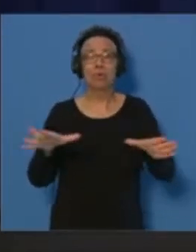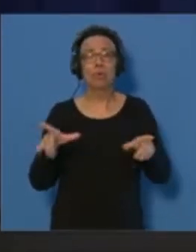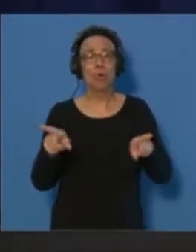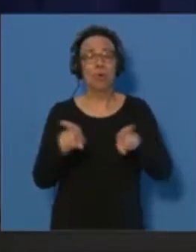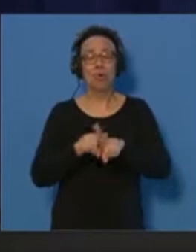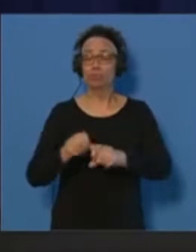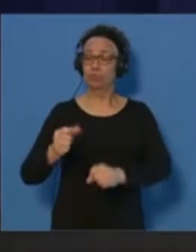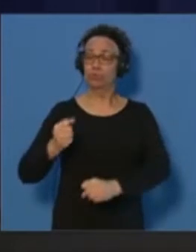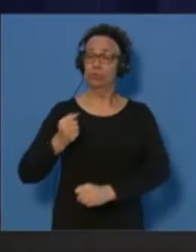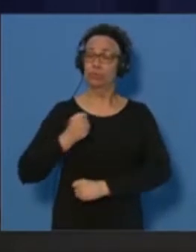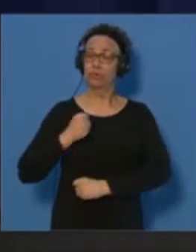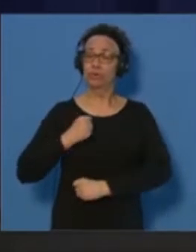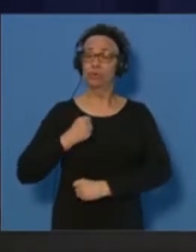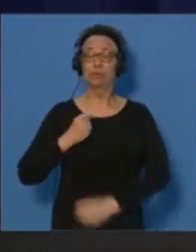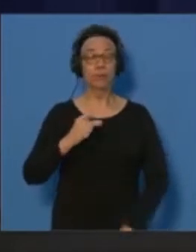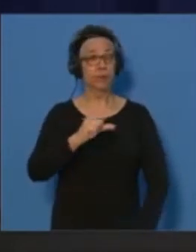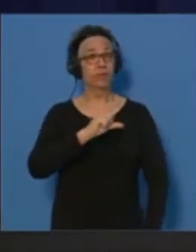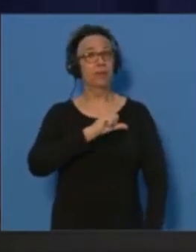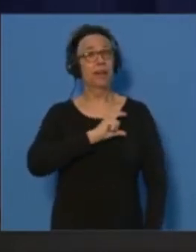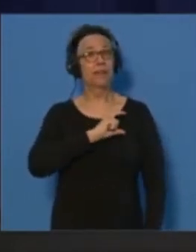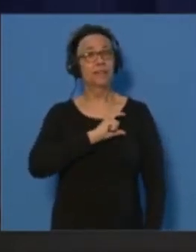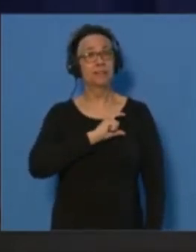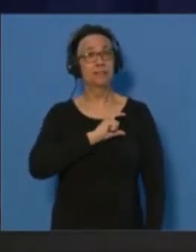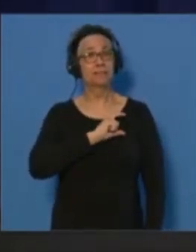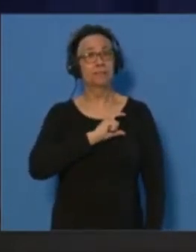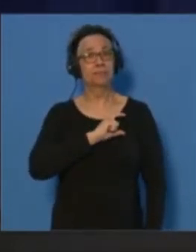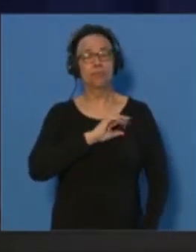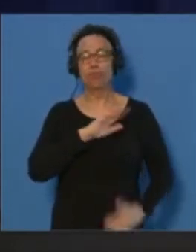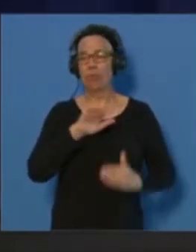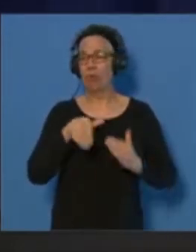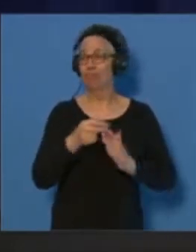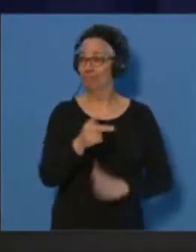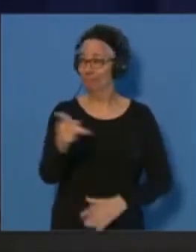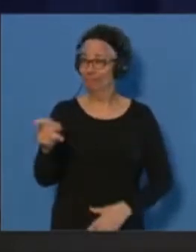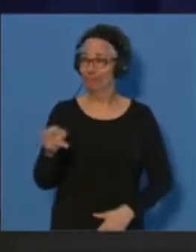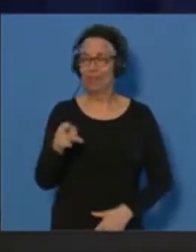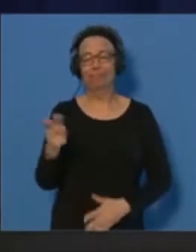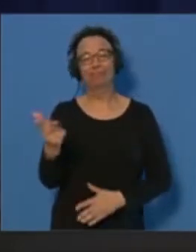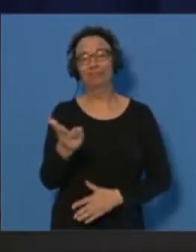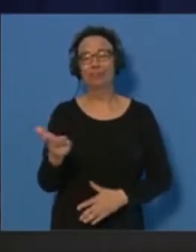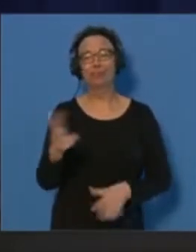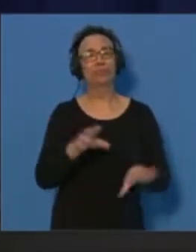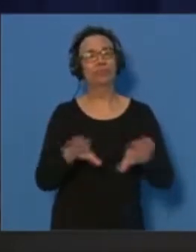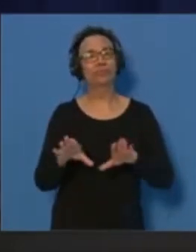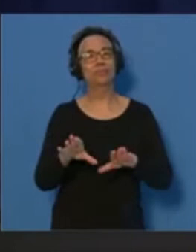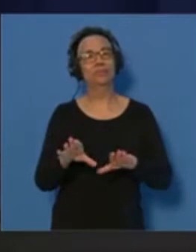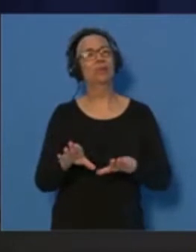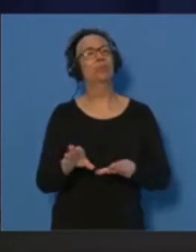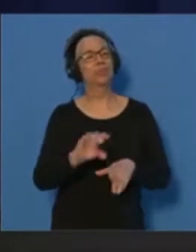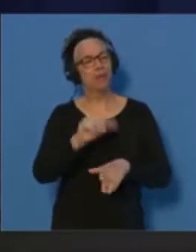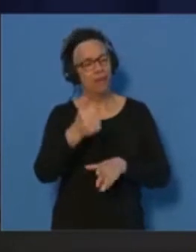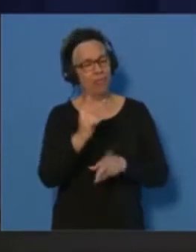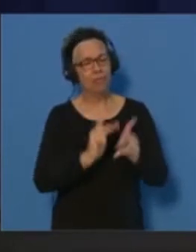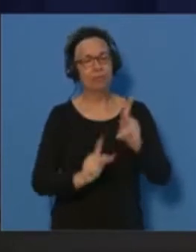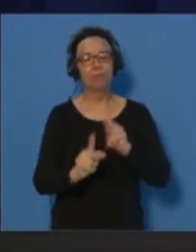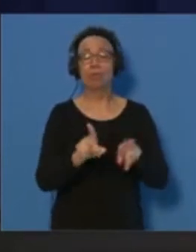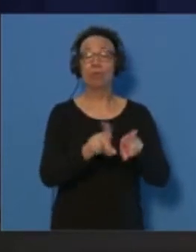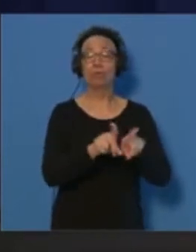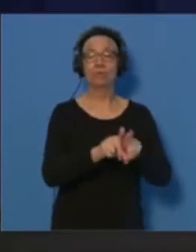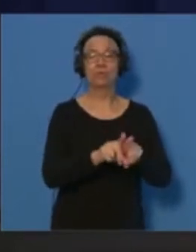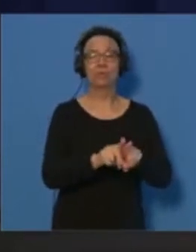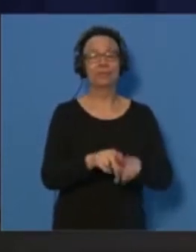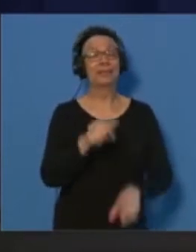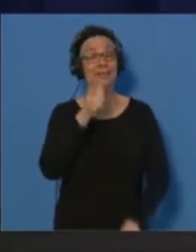Regiment and the Bermuda Police Service for all they are doing, together with many others. Yesterday